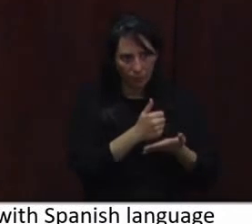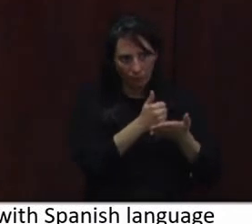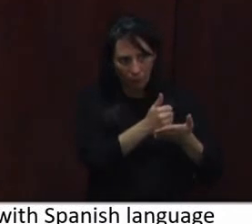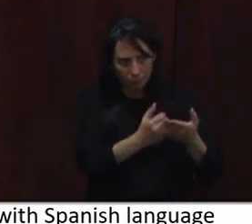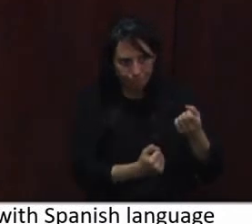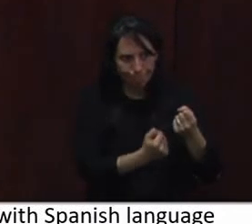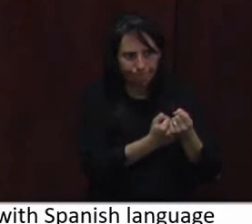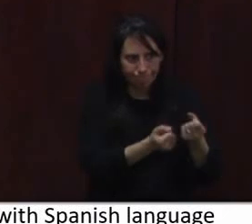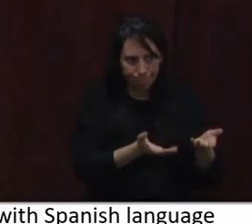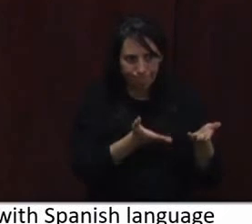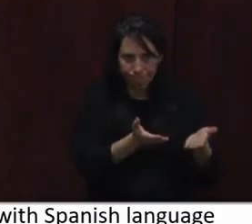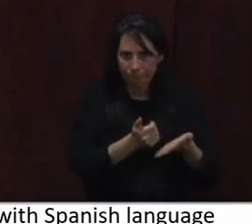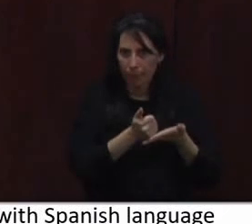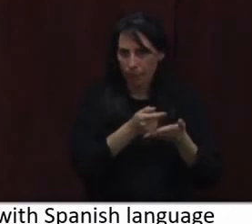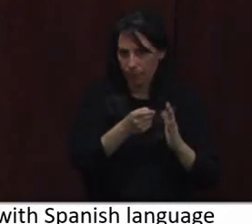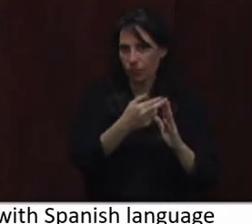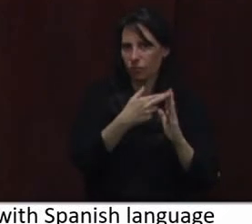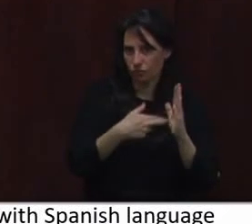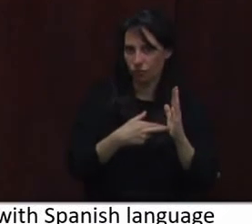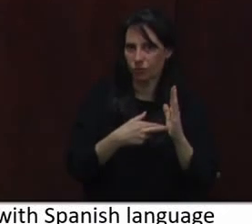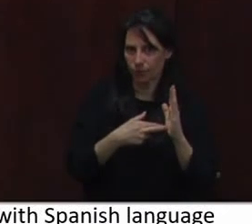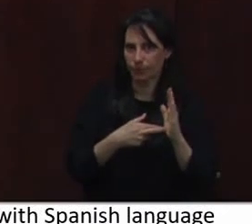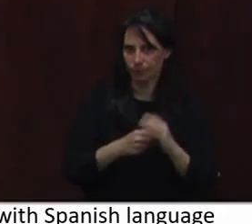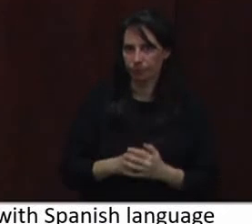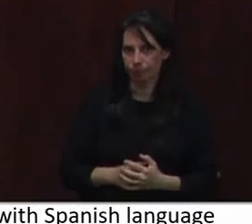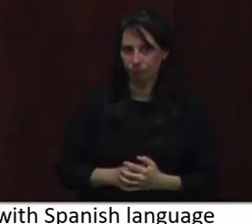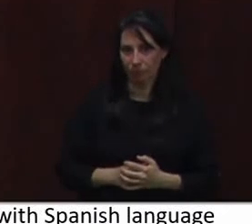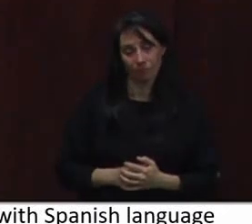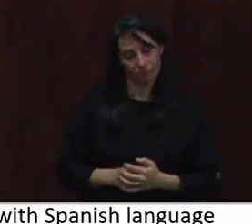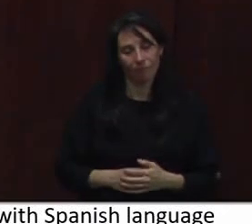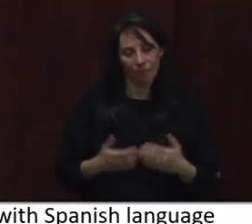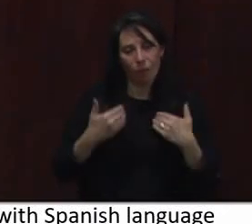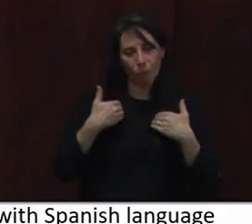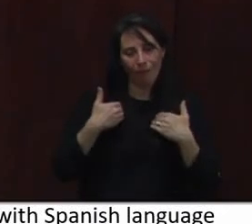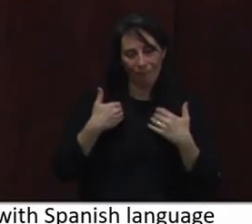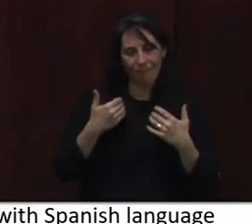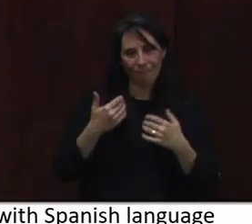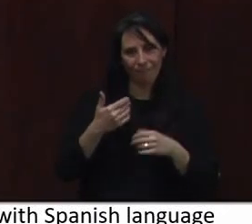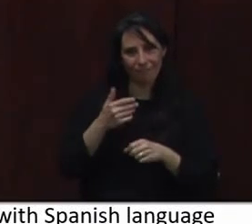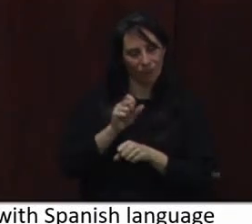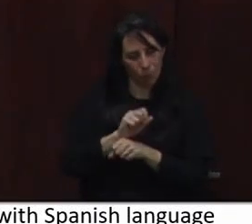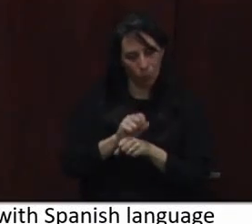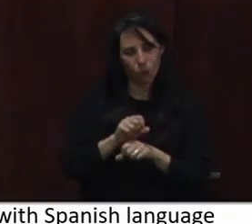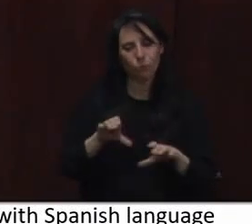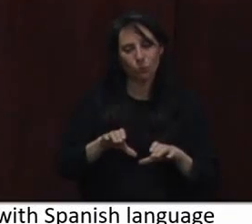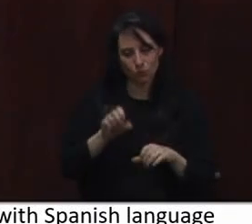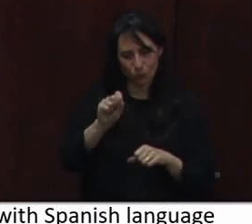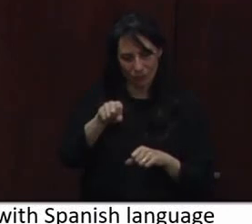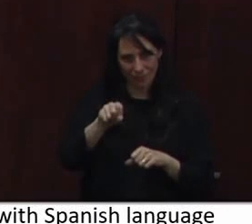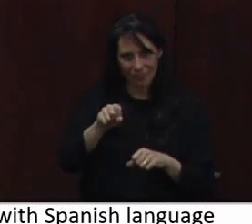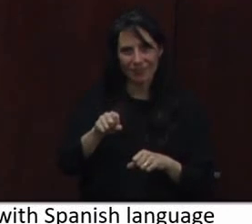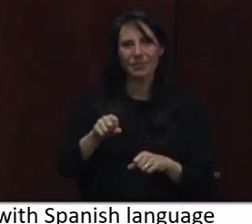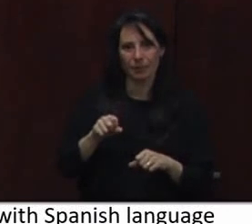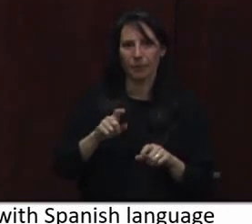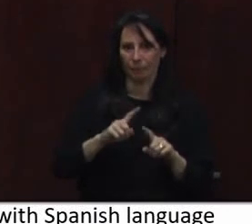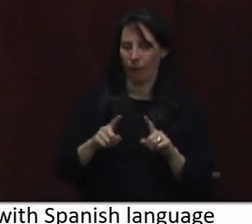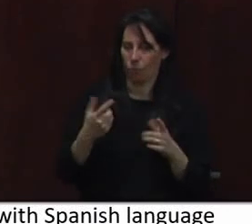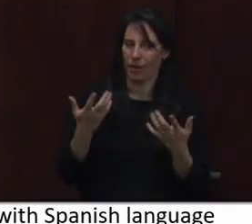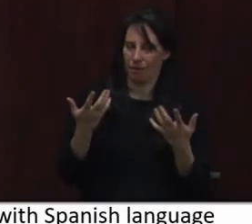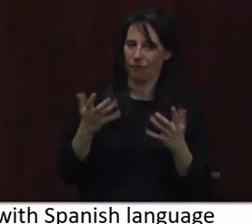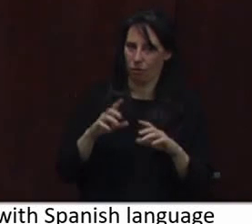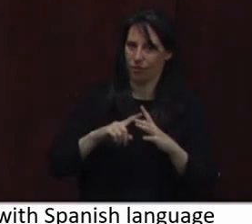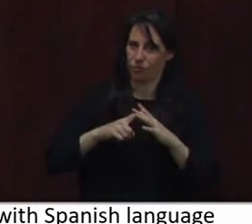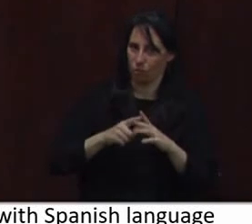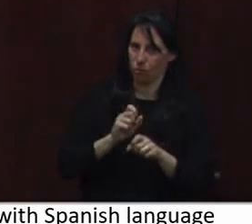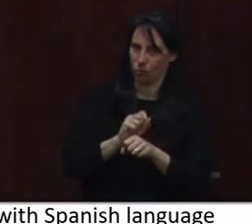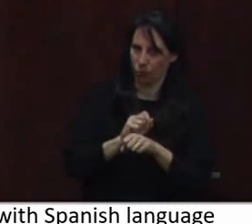registration process. We have lots more to go and we have lots more innovations. And one of those others is